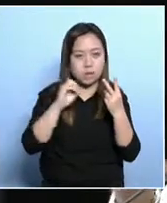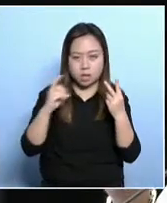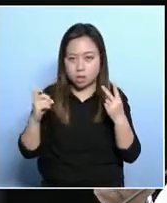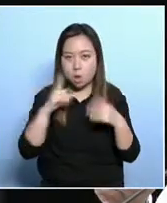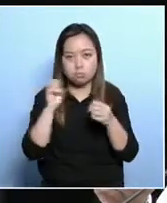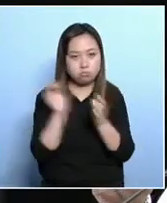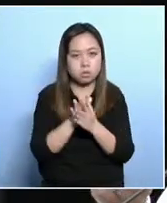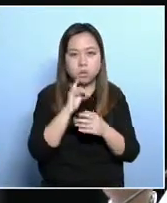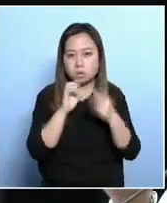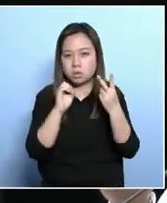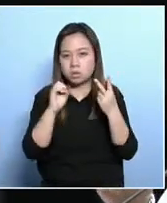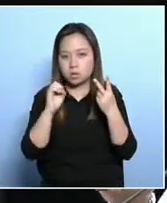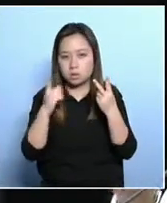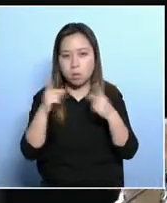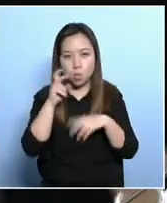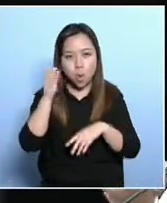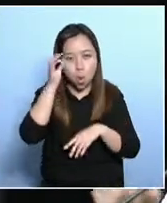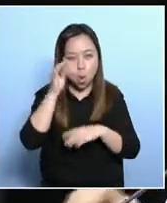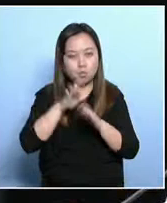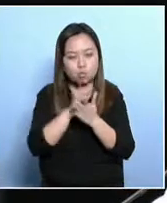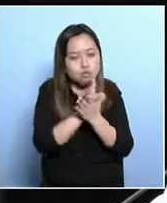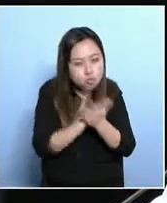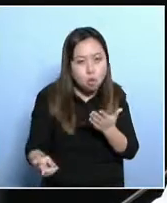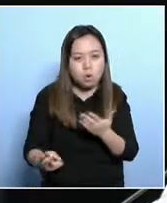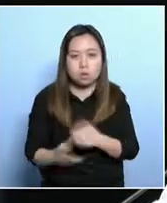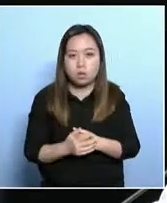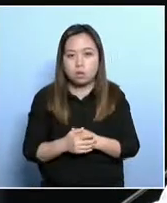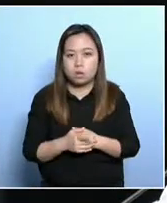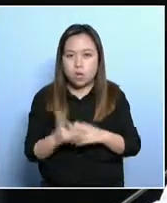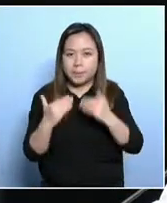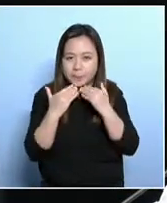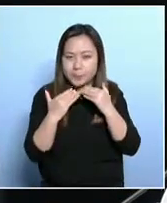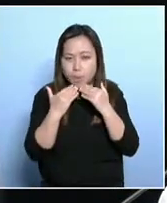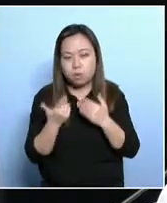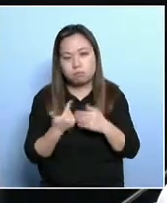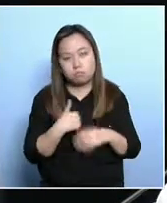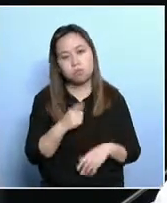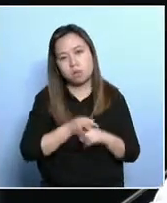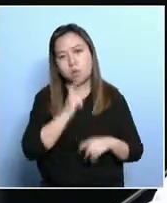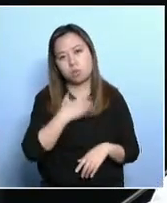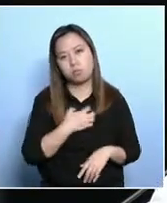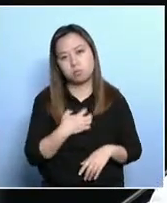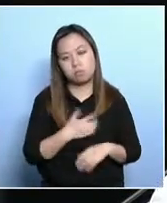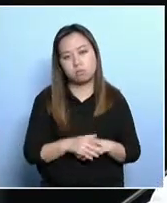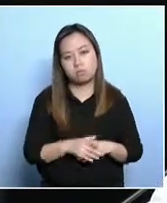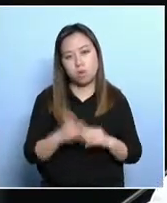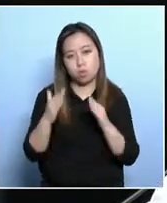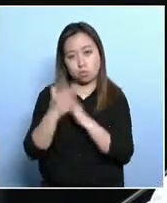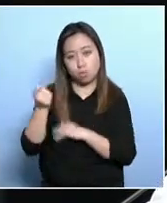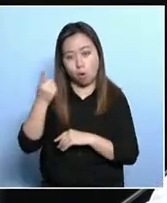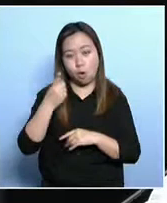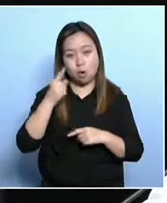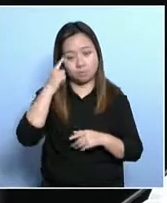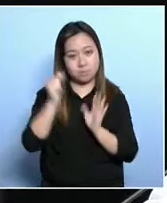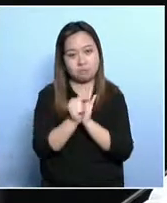2019-20 the measures will improve